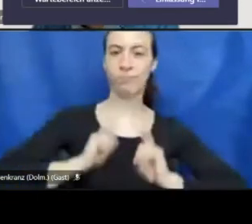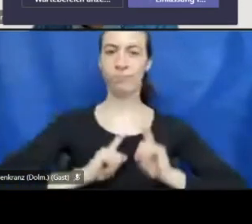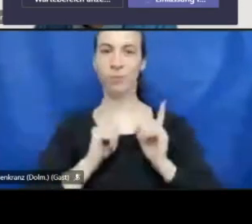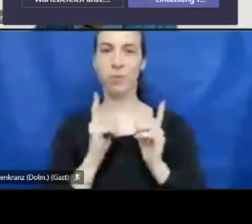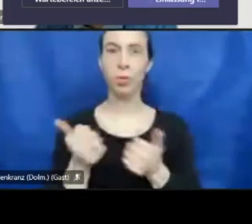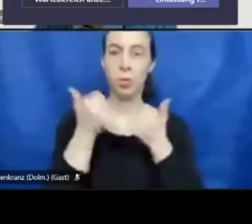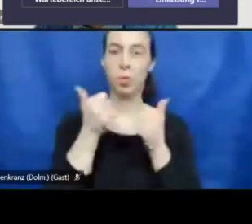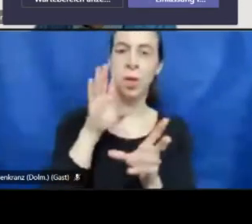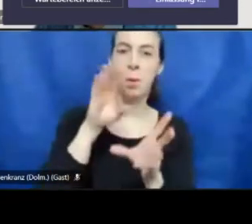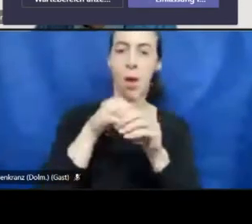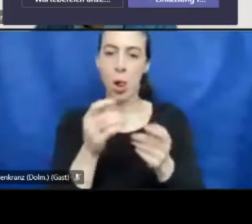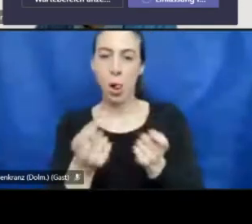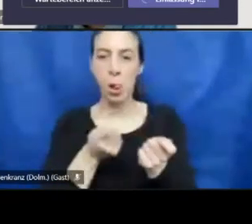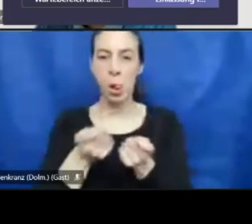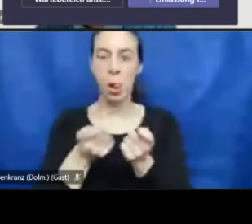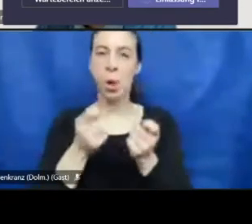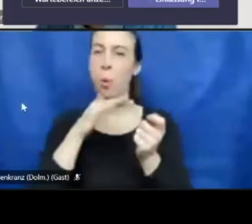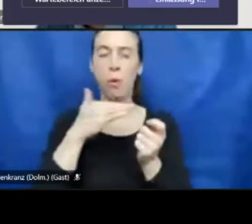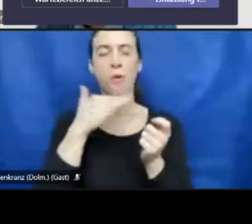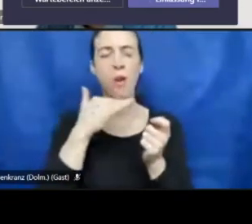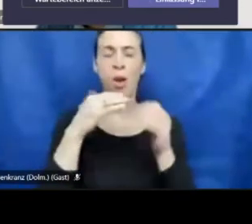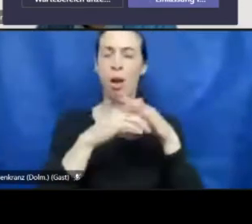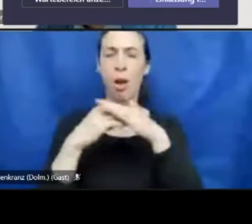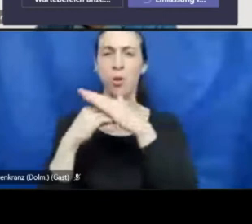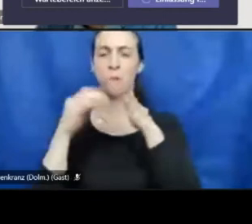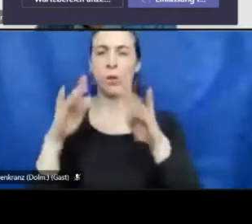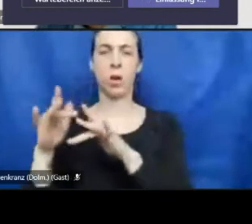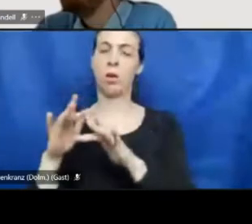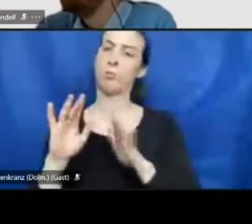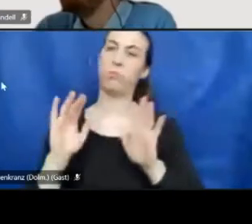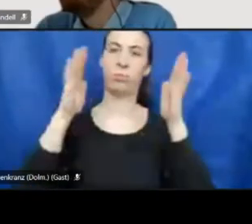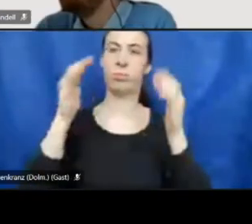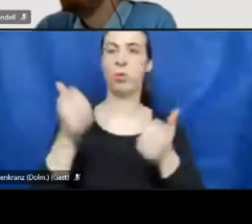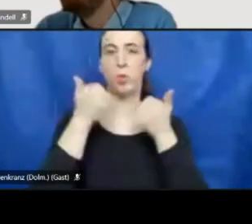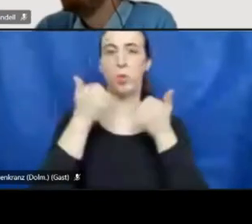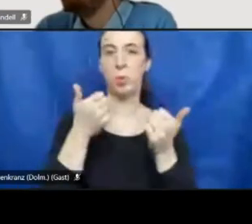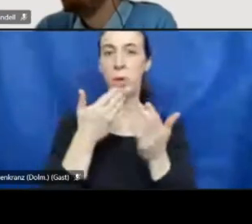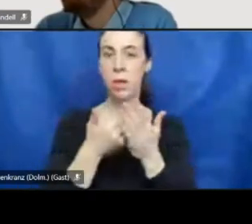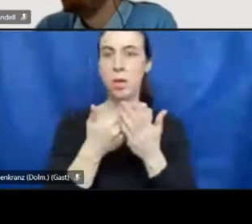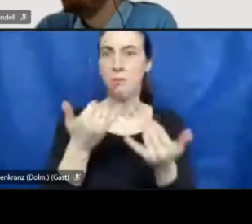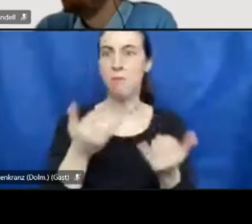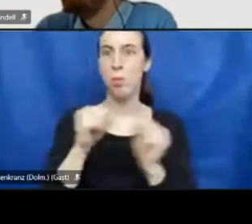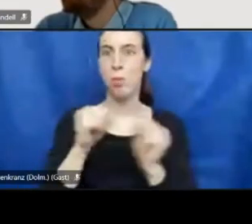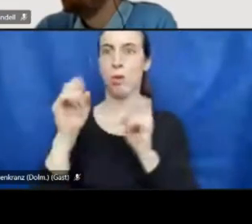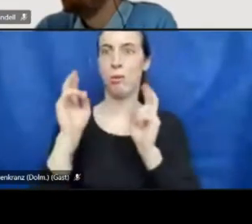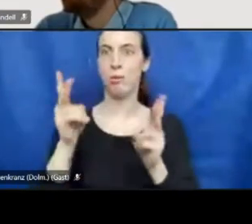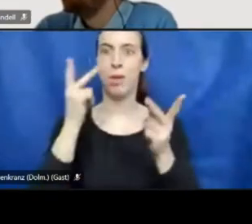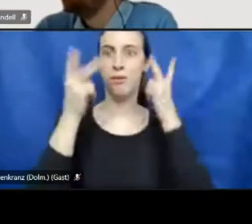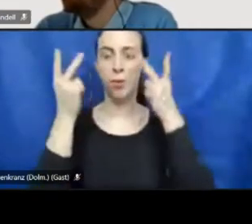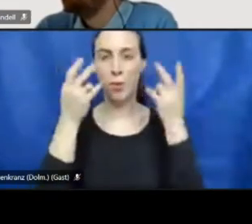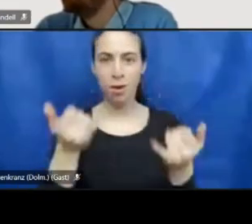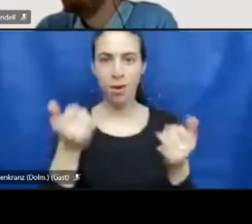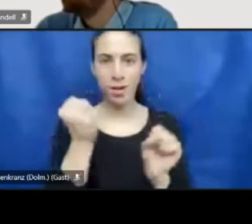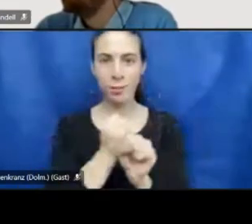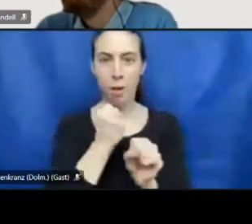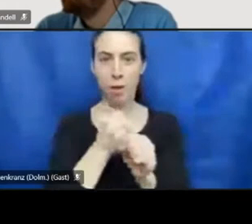coordination, without all the resources and time and effort they have put in, all of this and especially our conference would not be possible. So all I can